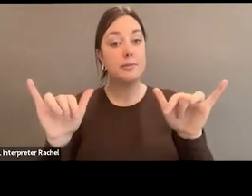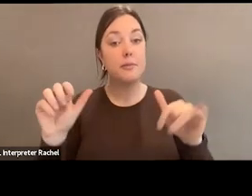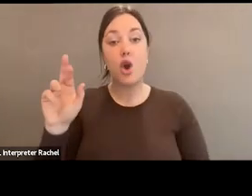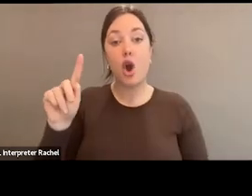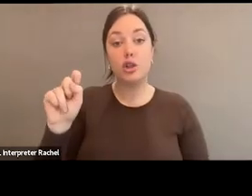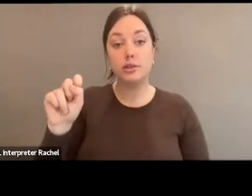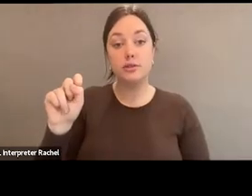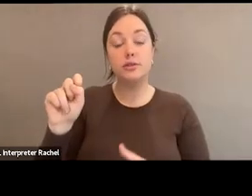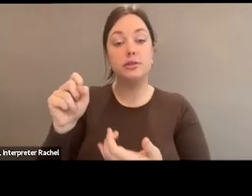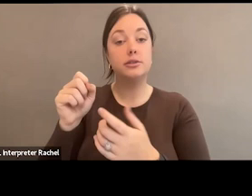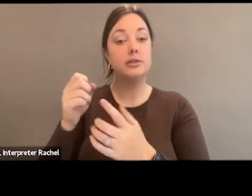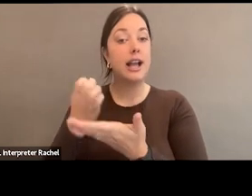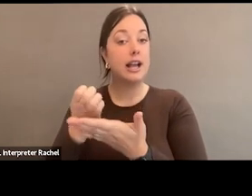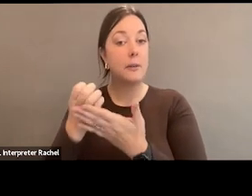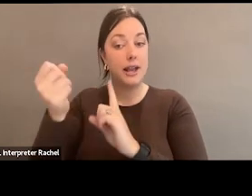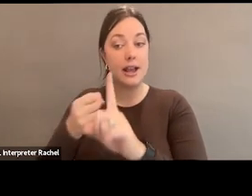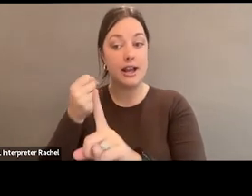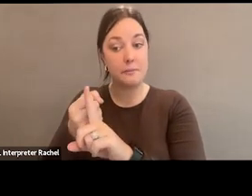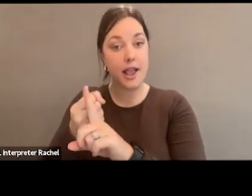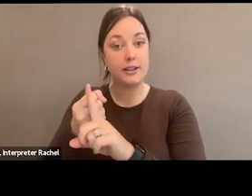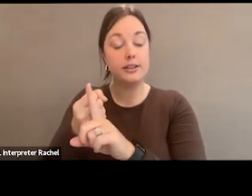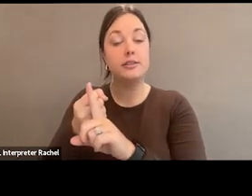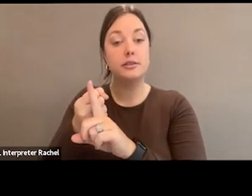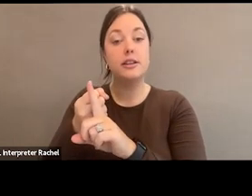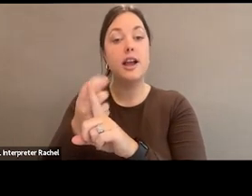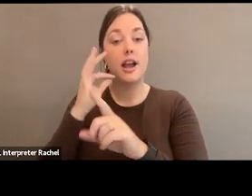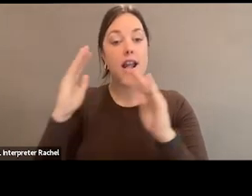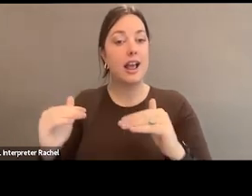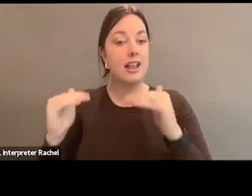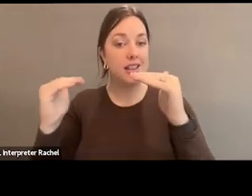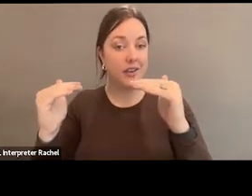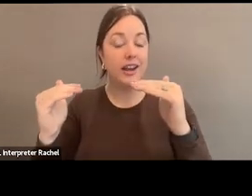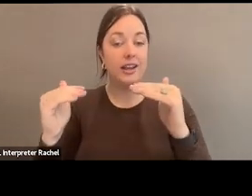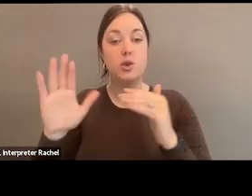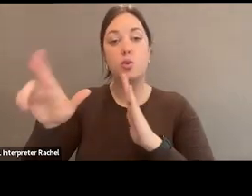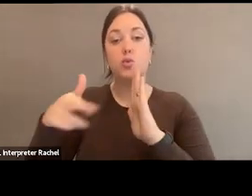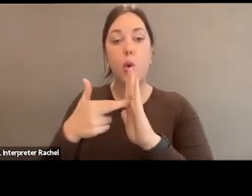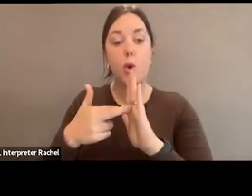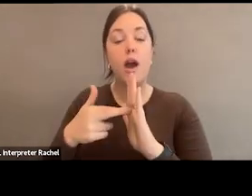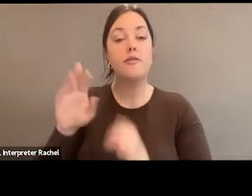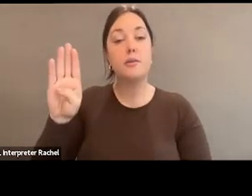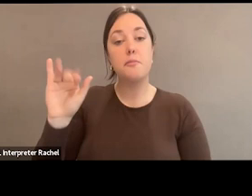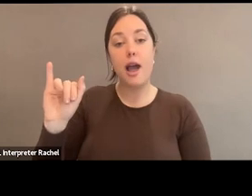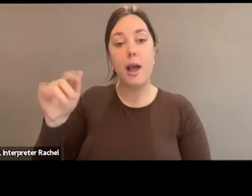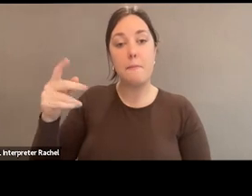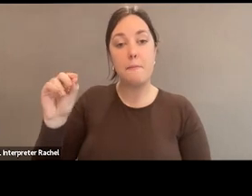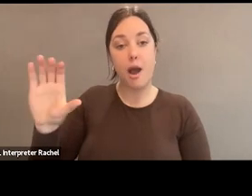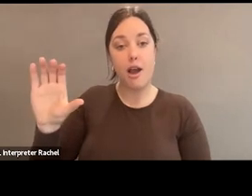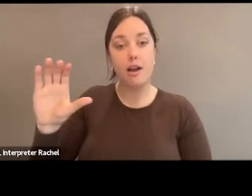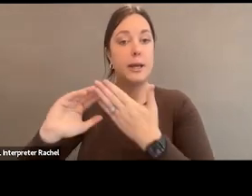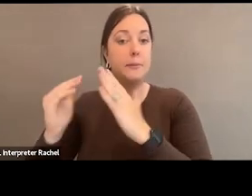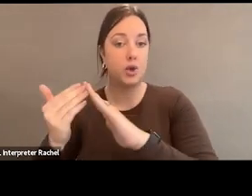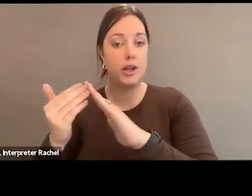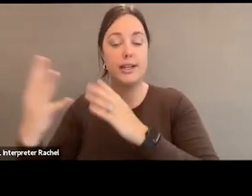impact, artists specifically, and elevating the specific role of the BIPOC communities within our arts and cultural